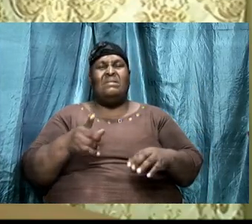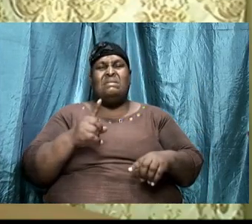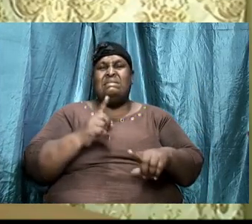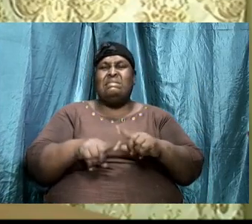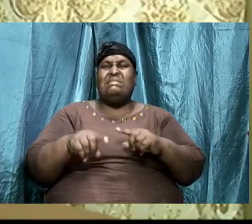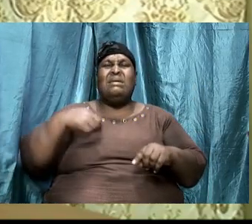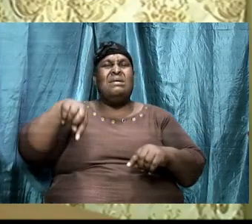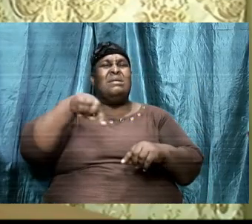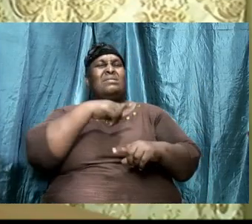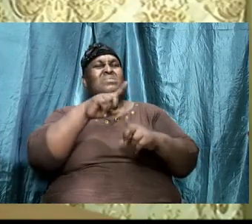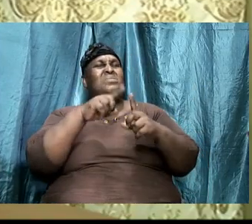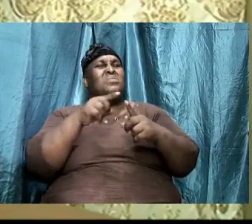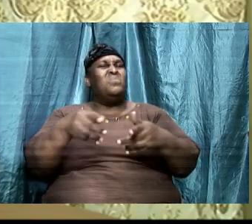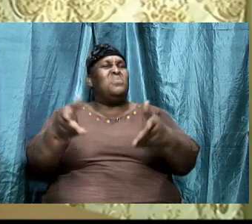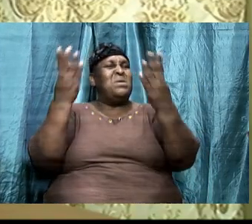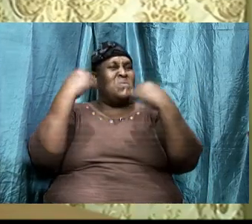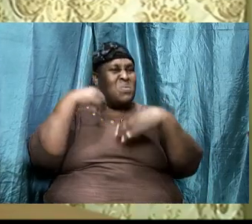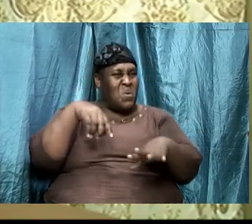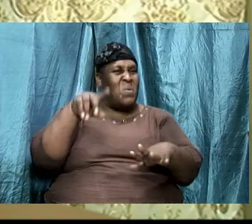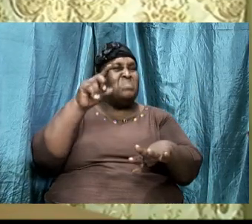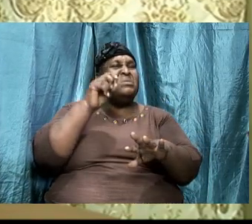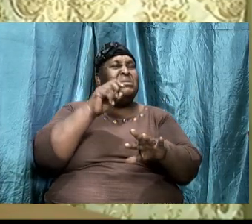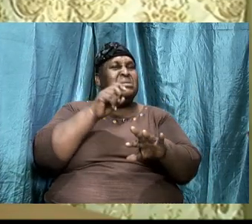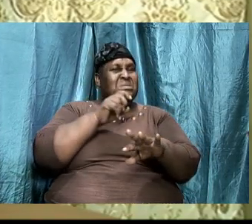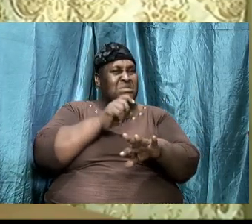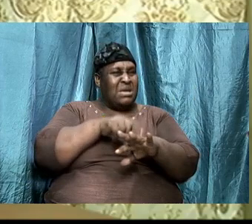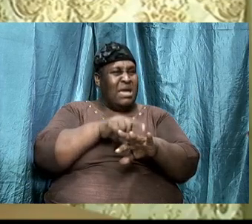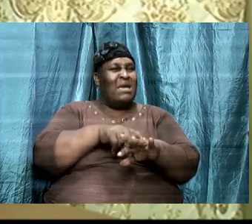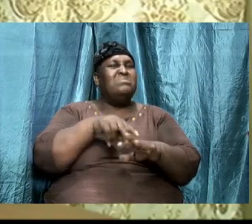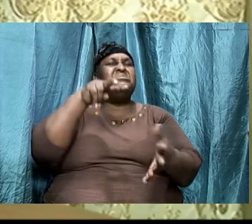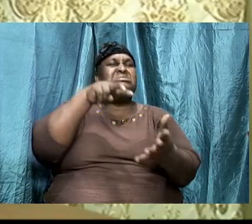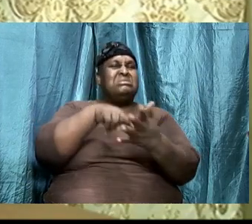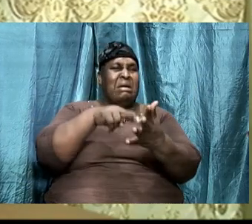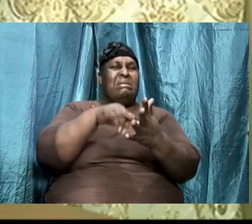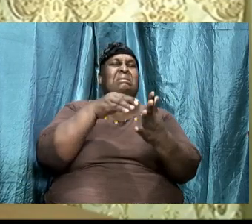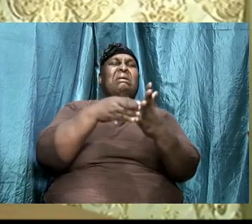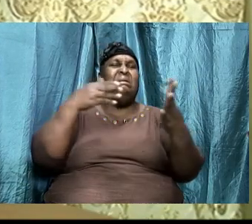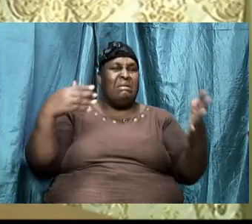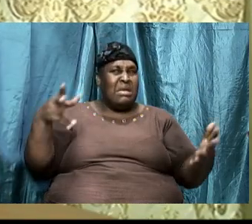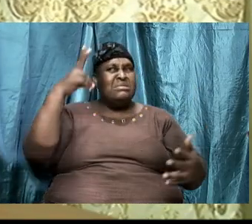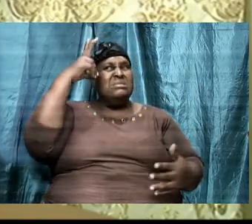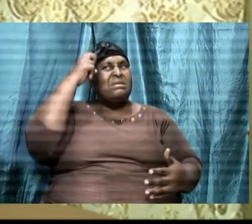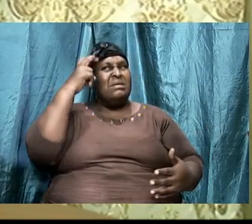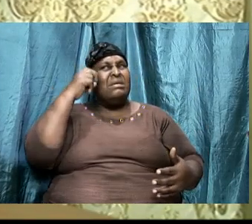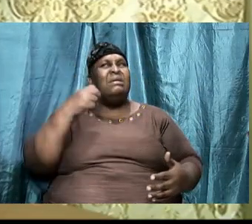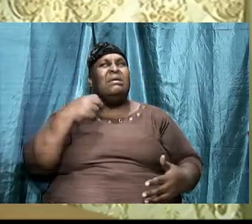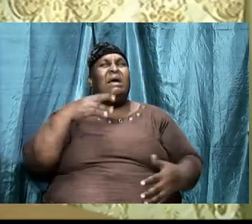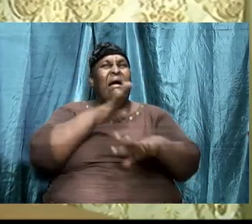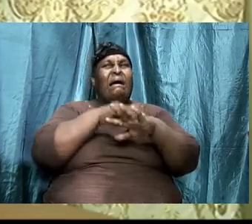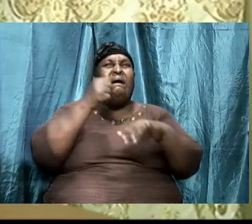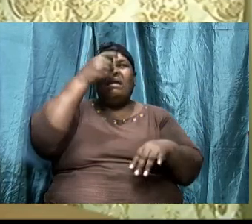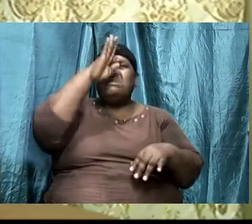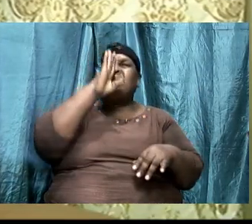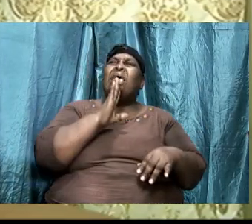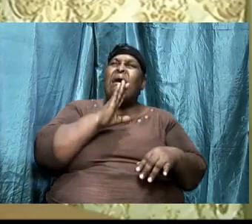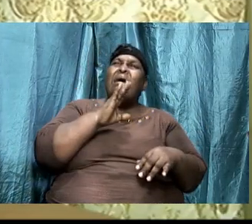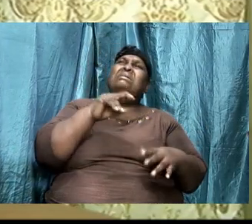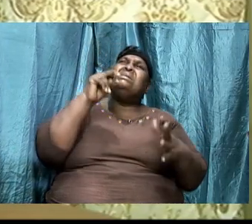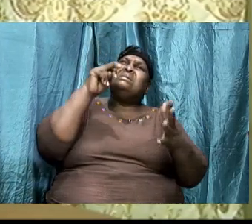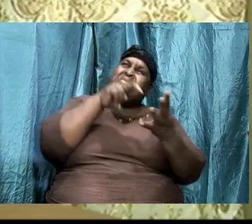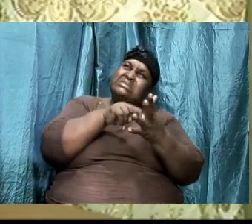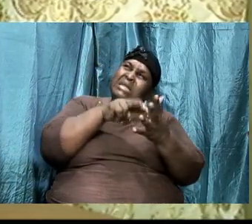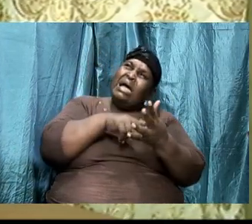when it comes time to stand against the adversary we just call and say God stand on my behalf and